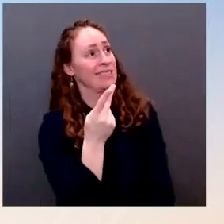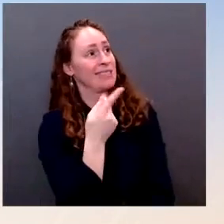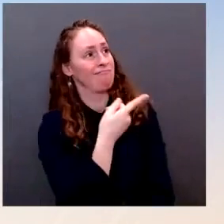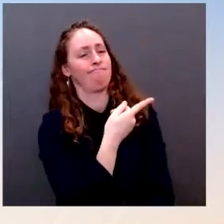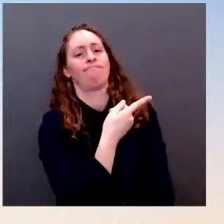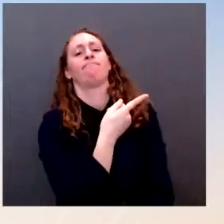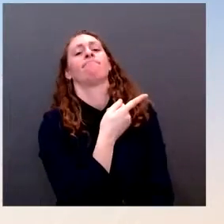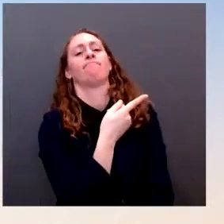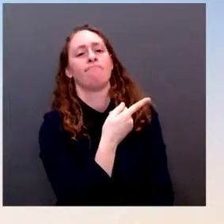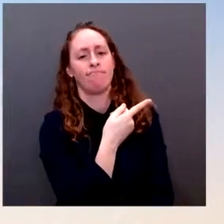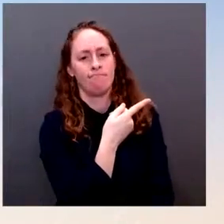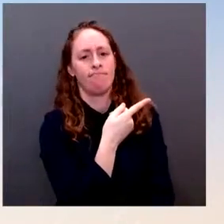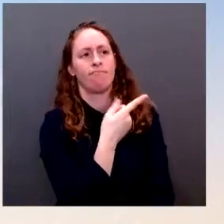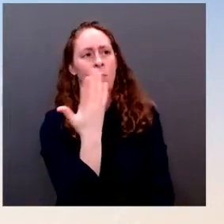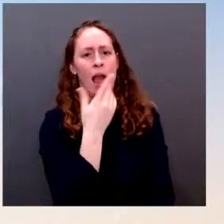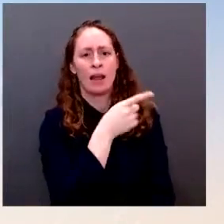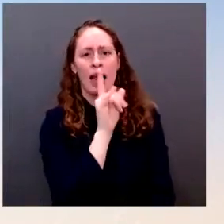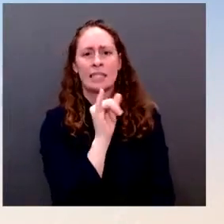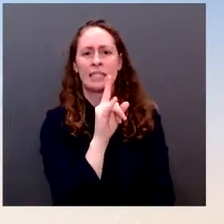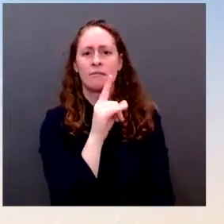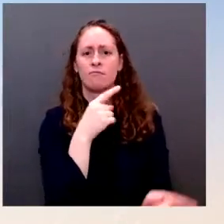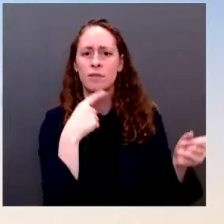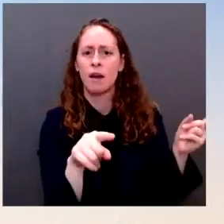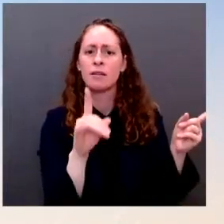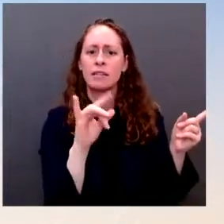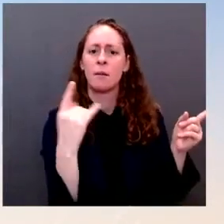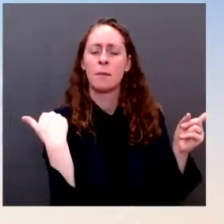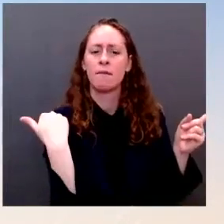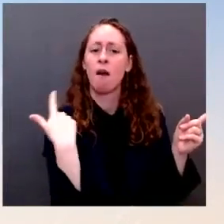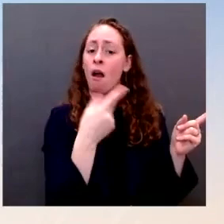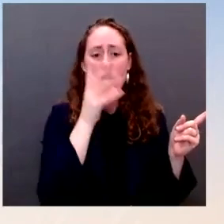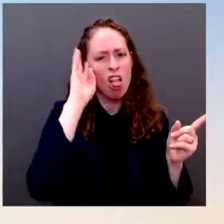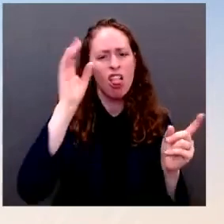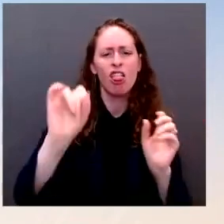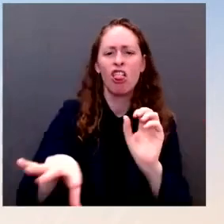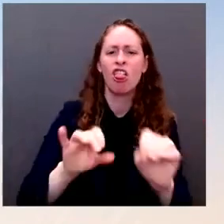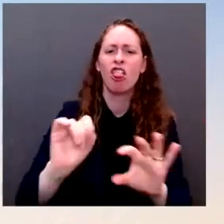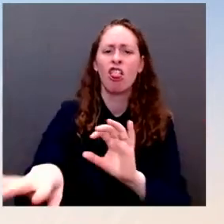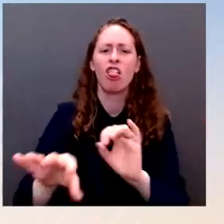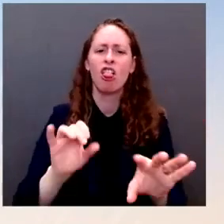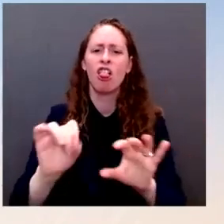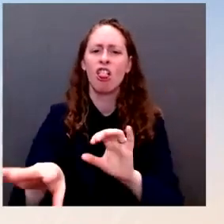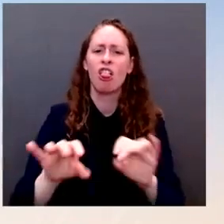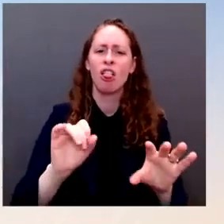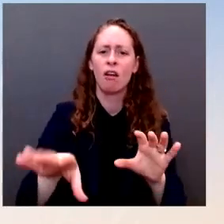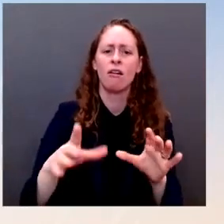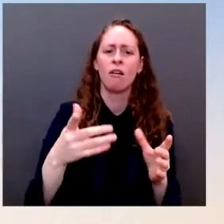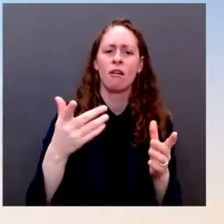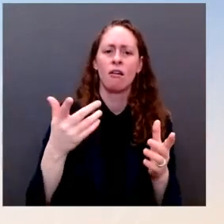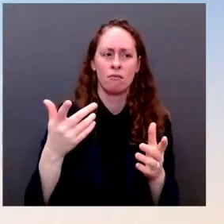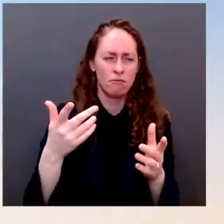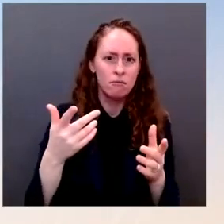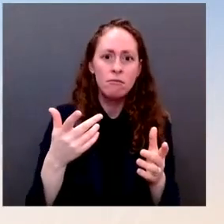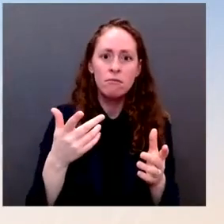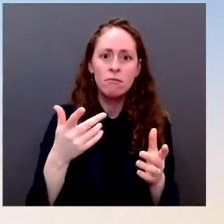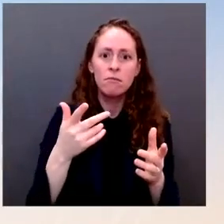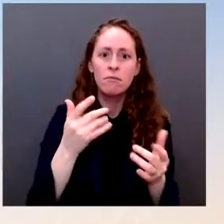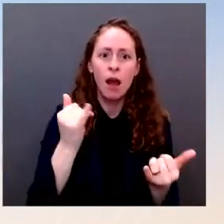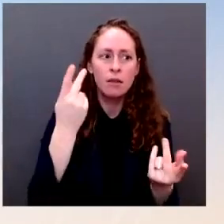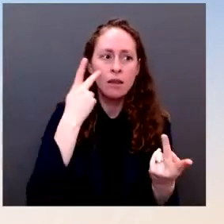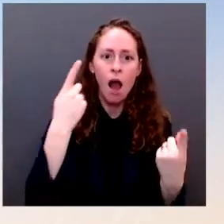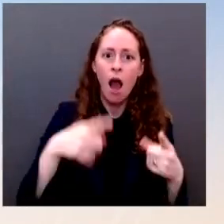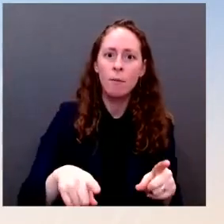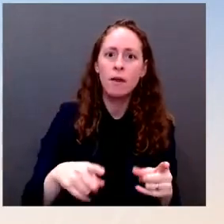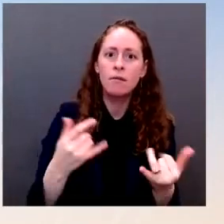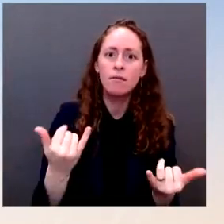in past conflicts. And I would note a number of your outlets obviously have reporters on the ground, right, who are seeing for themselves what is happening. What is also true